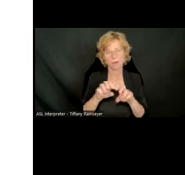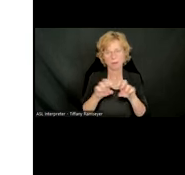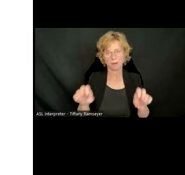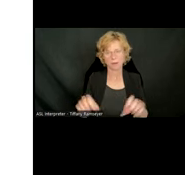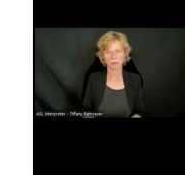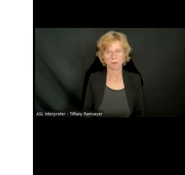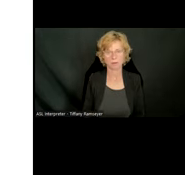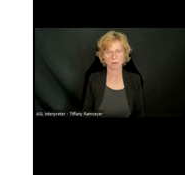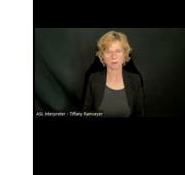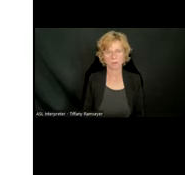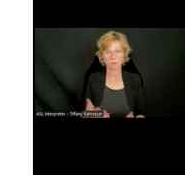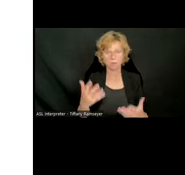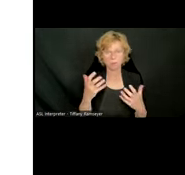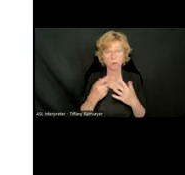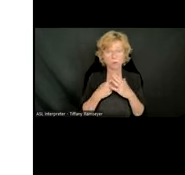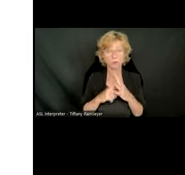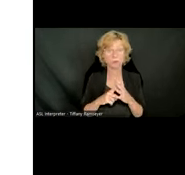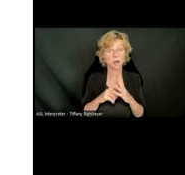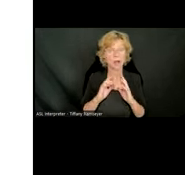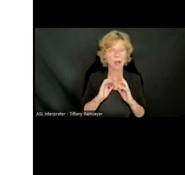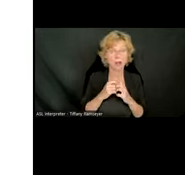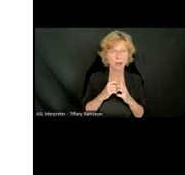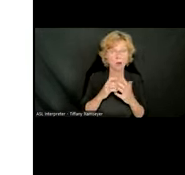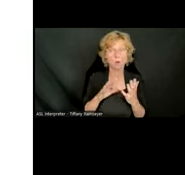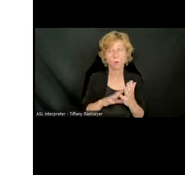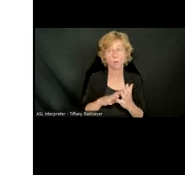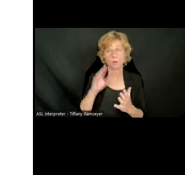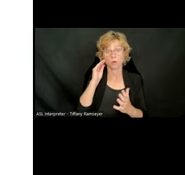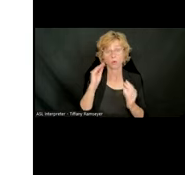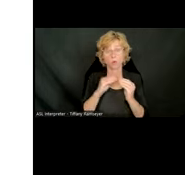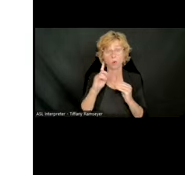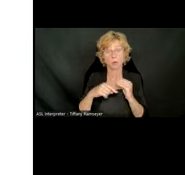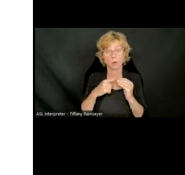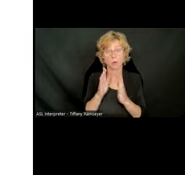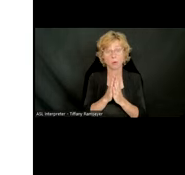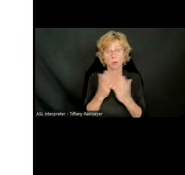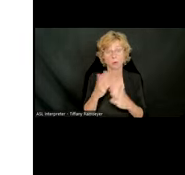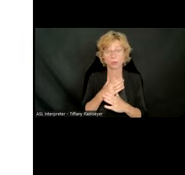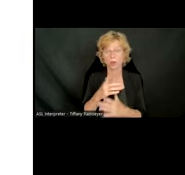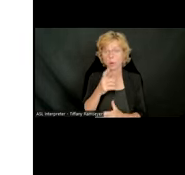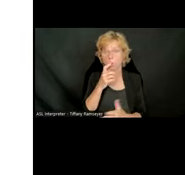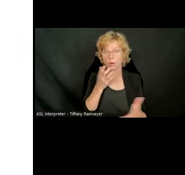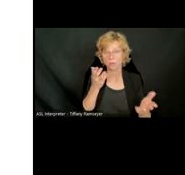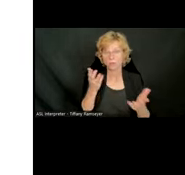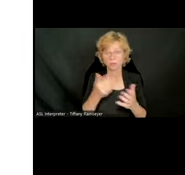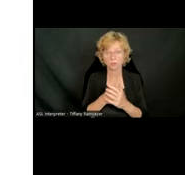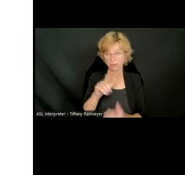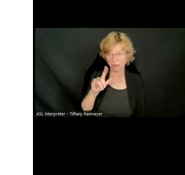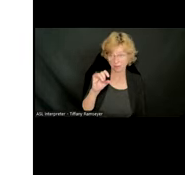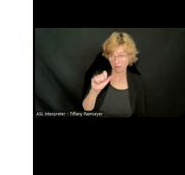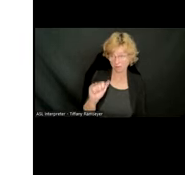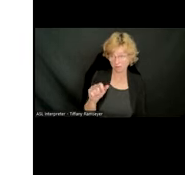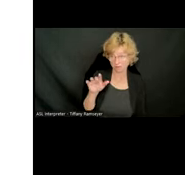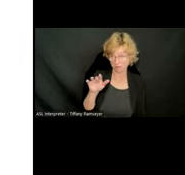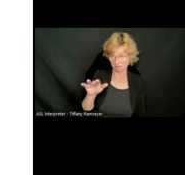We would like to start by learning more about Bookshare and who it serves. Lisa, can you tell us more about Bookshare